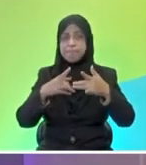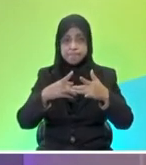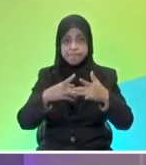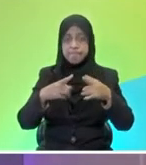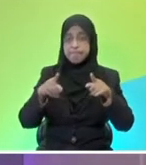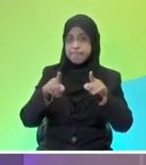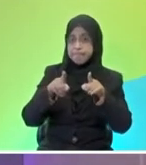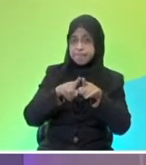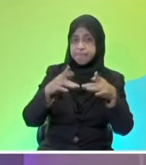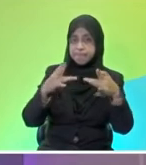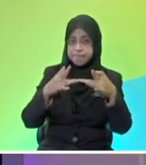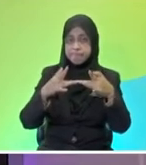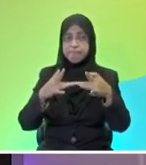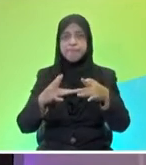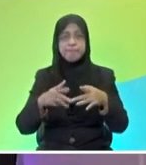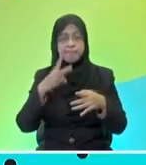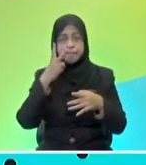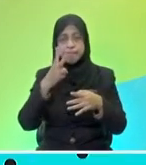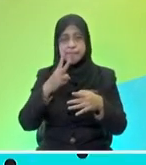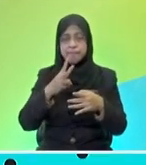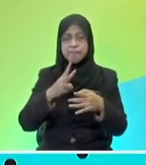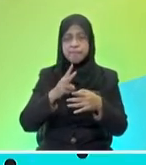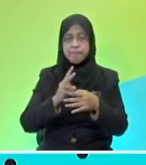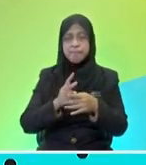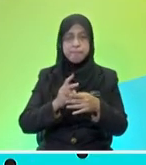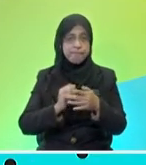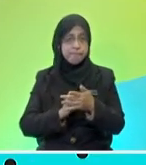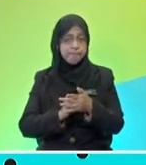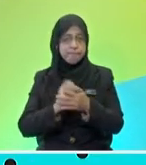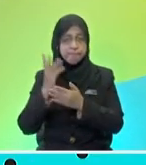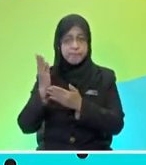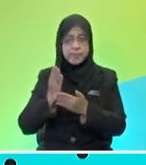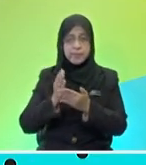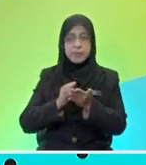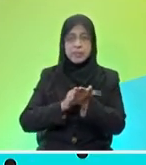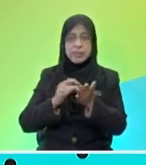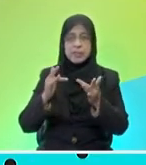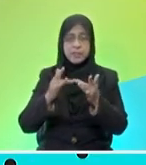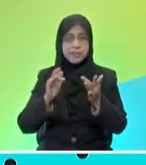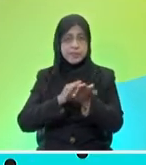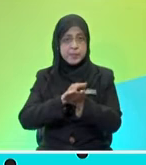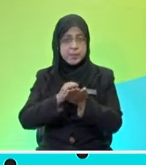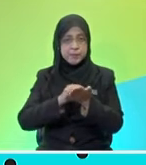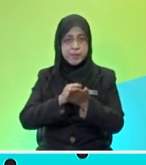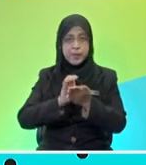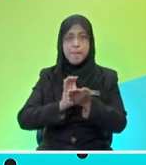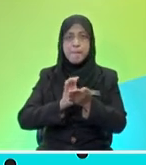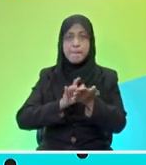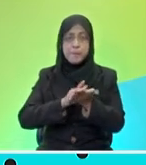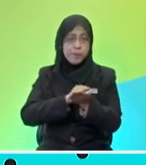As you see from the slide, you can see that a crate is actually in contact with the surface. Therefore, frictional force